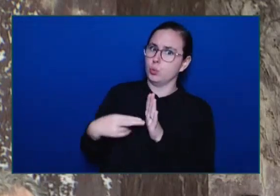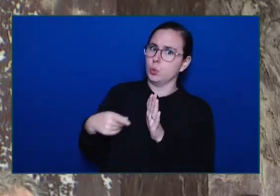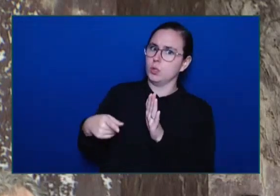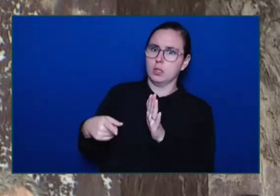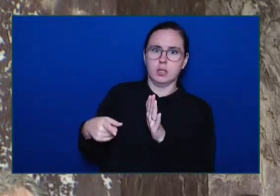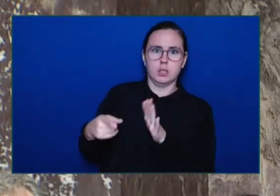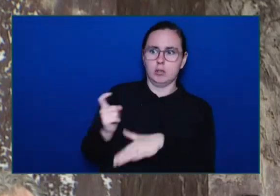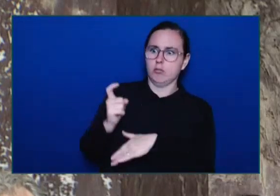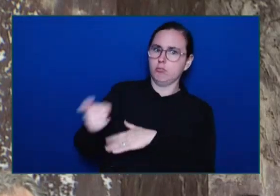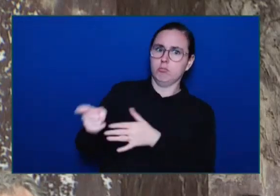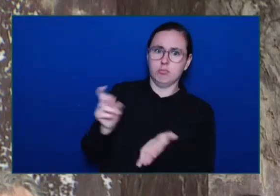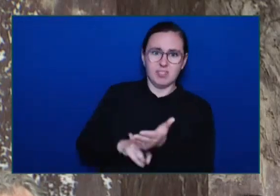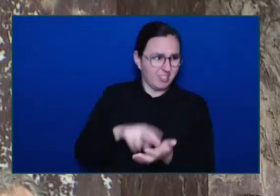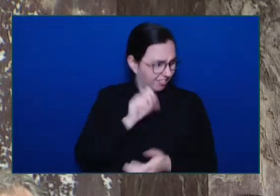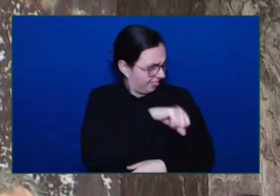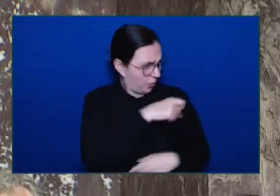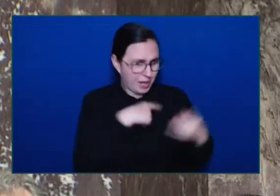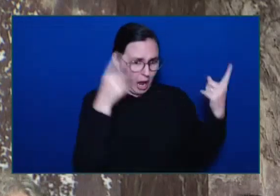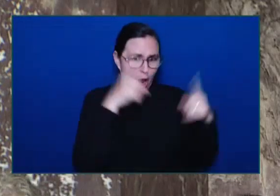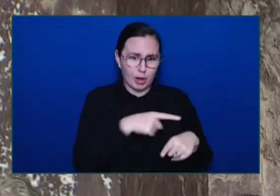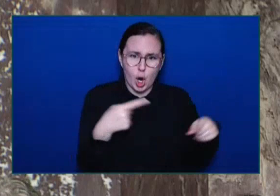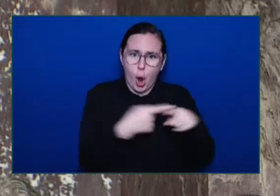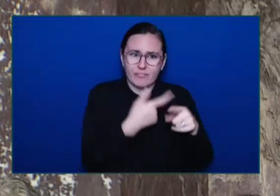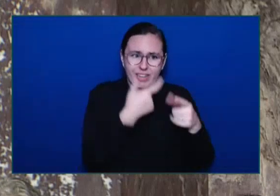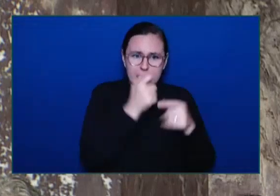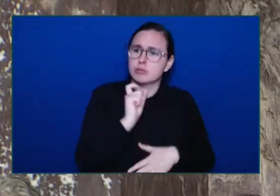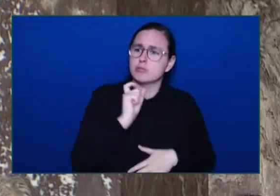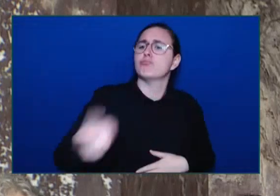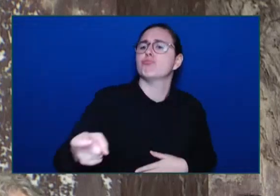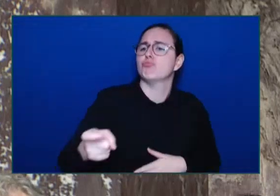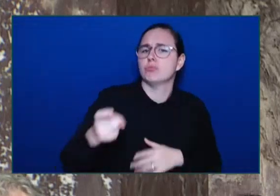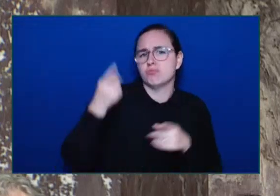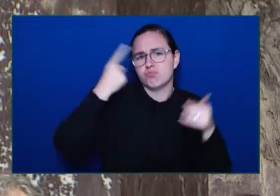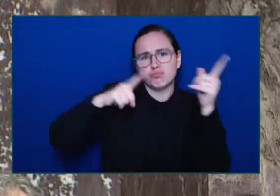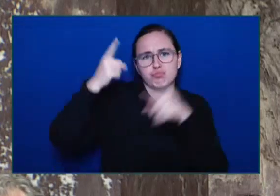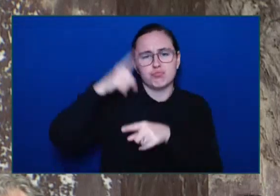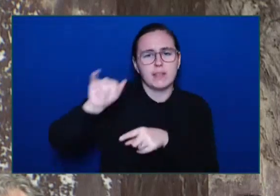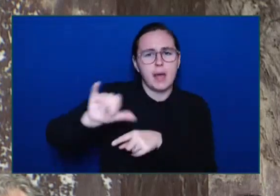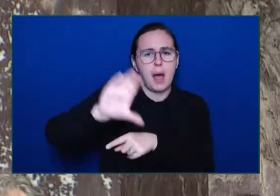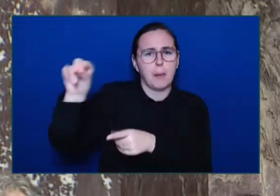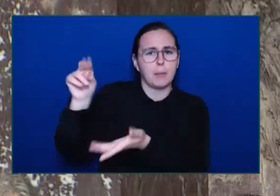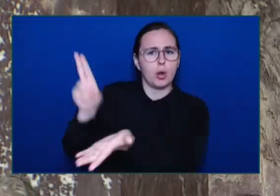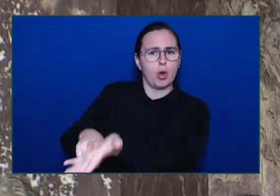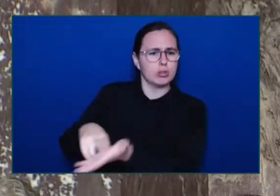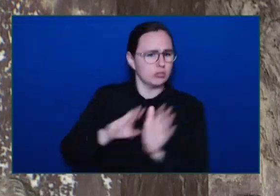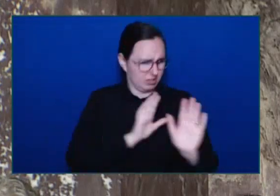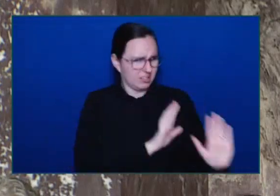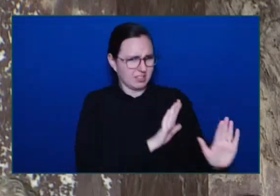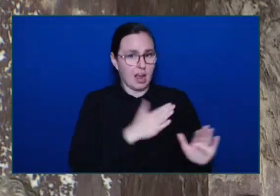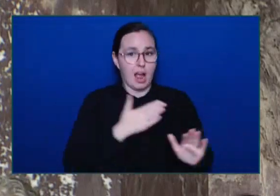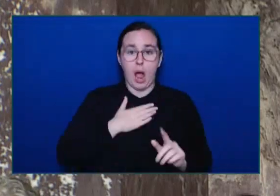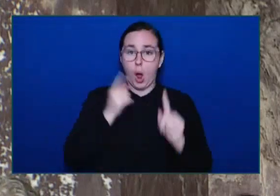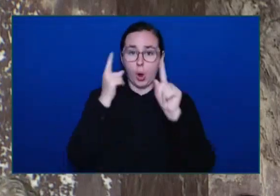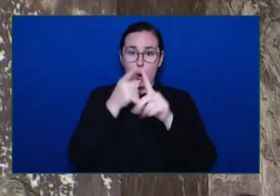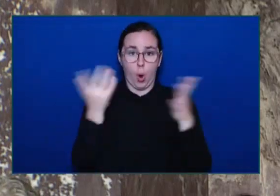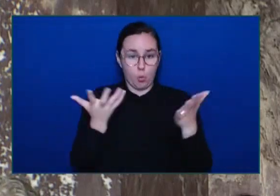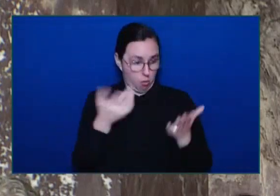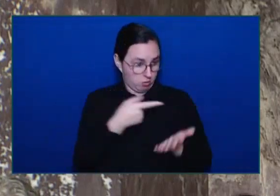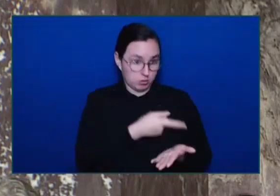acceptable And so Our goal now Is multi-prong One There are recommendations in place Many of them Have already been put